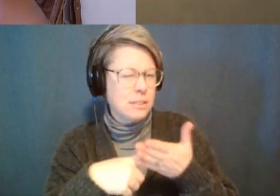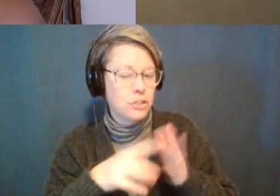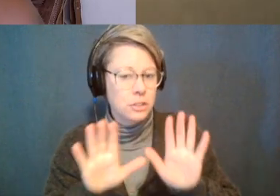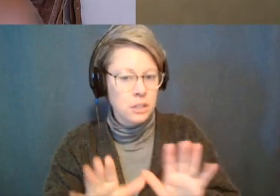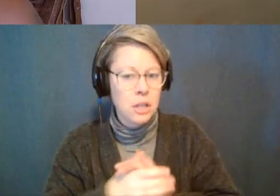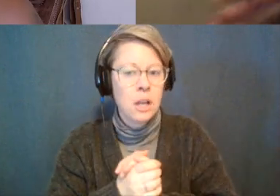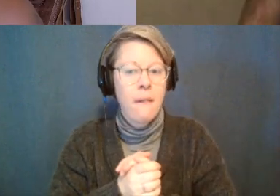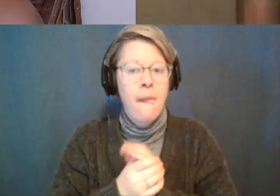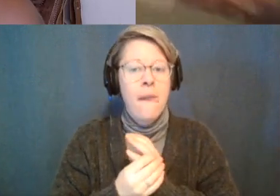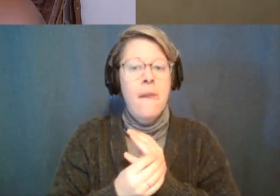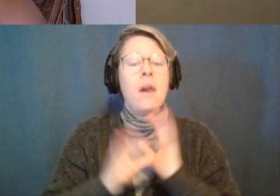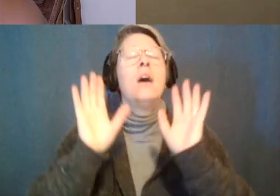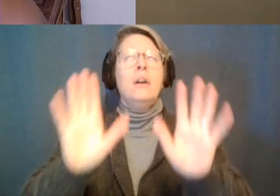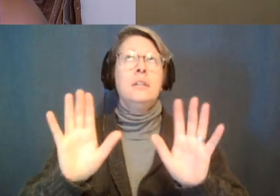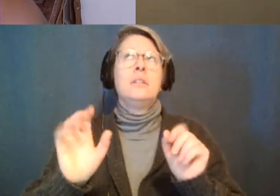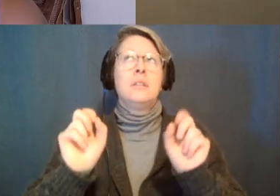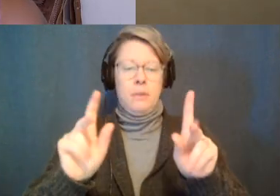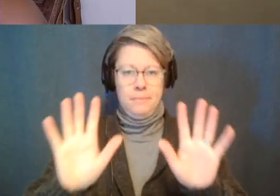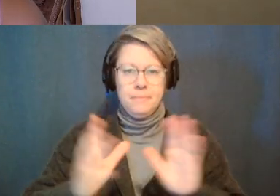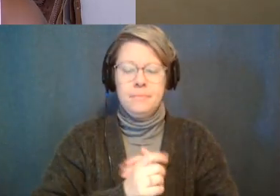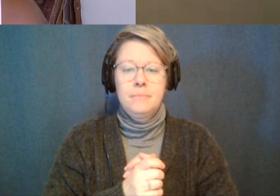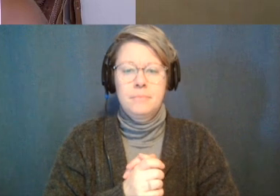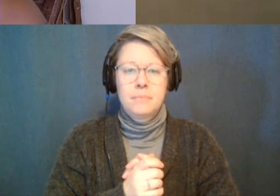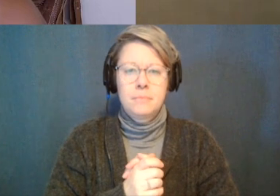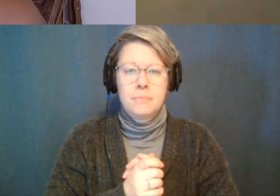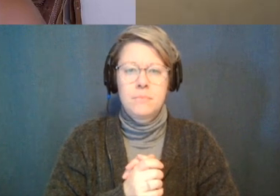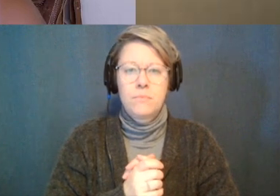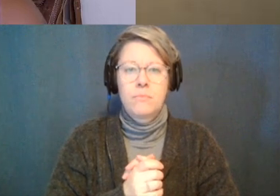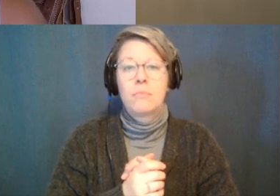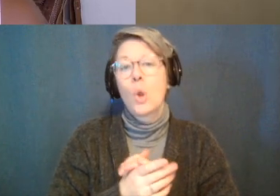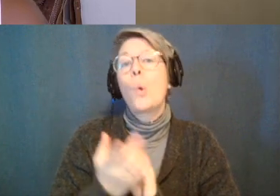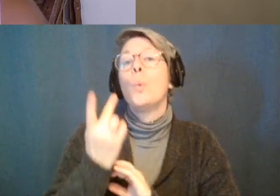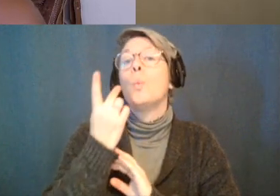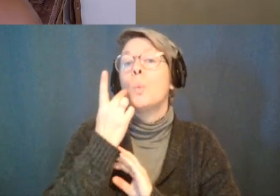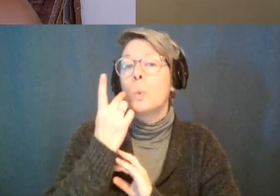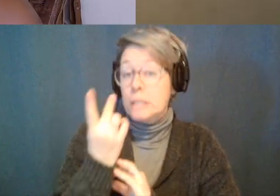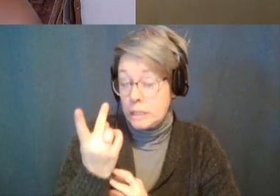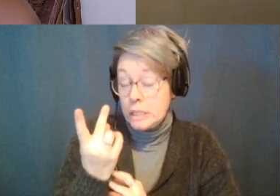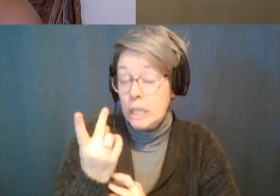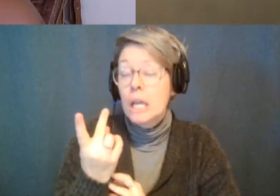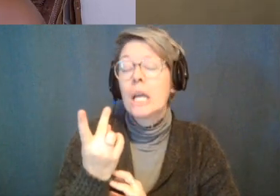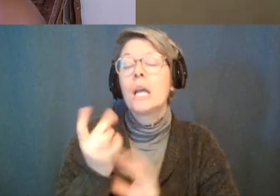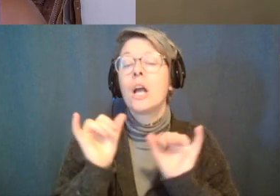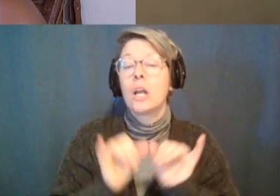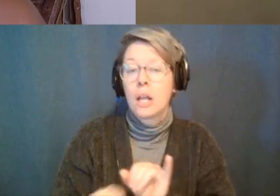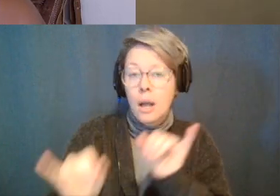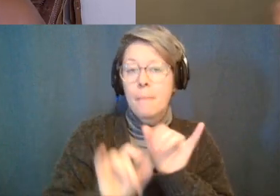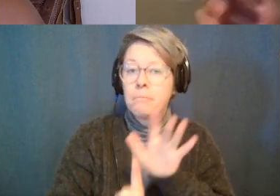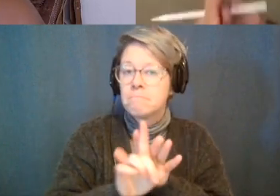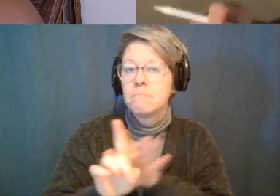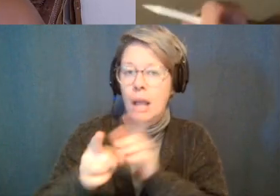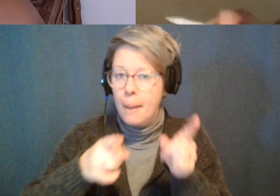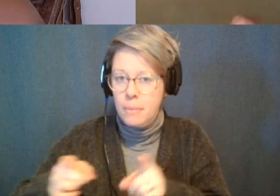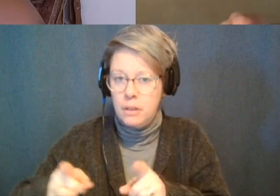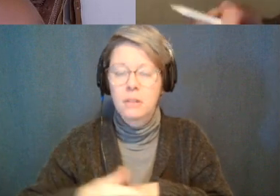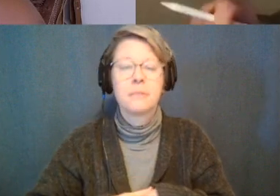okay so we kind of have we're seeing a common thread right now with a lot of people we've talked about a lot of different energies that